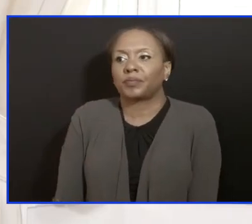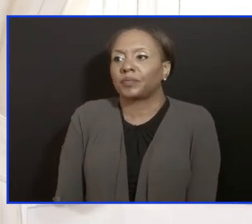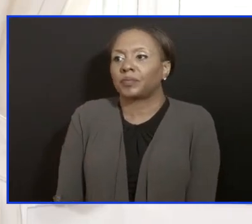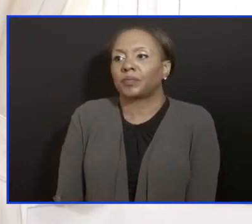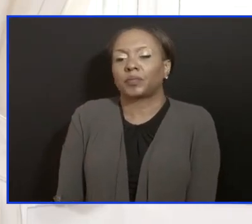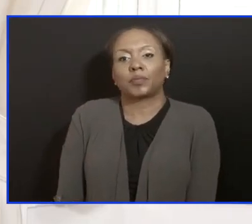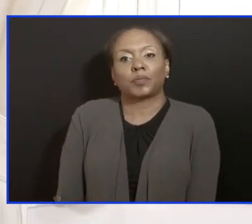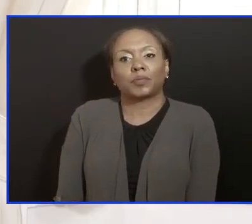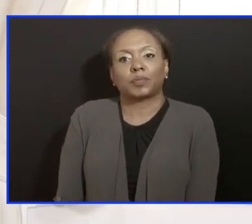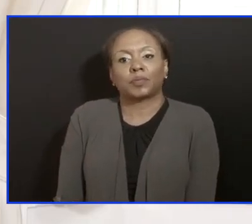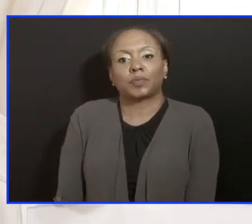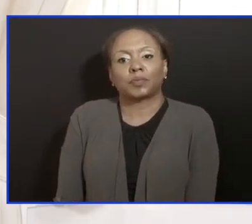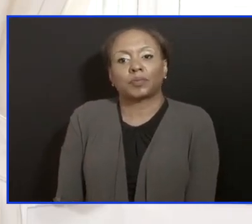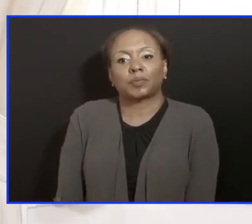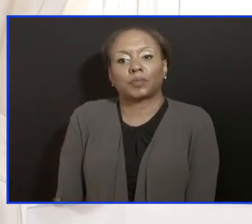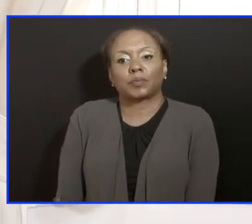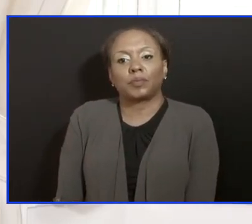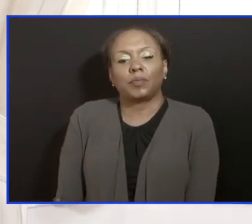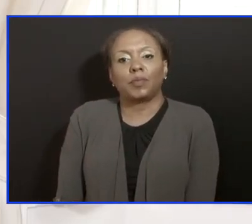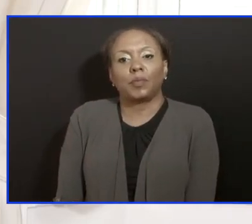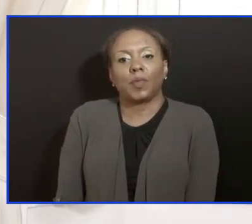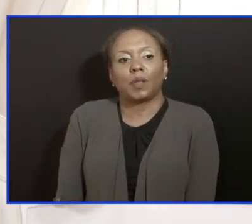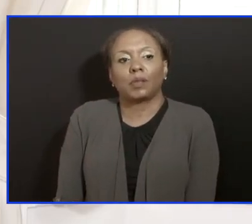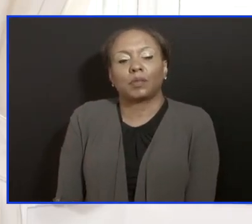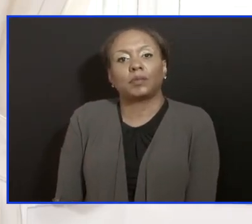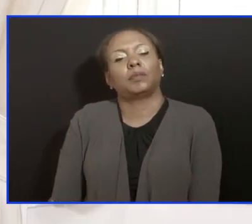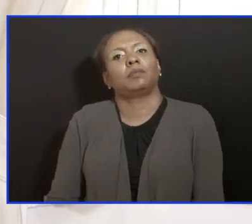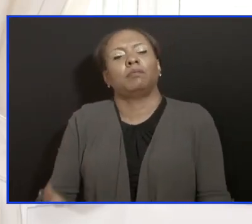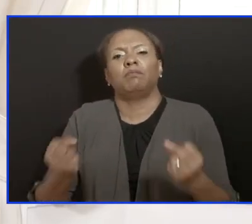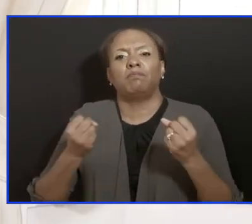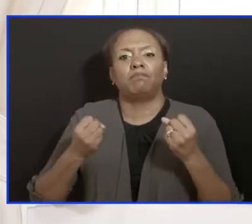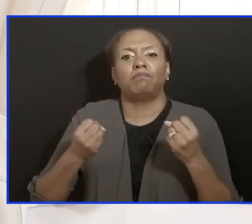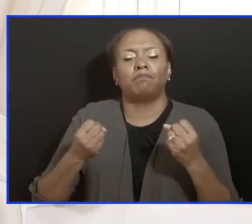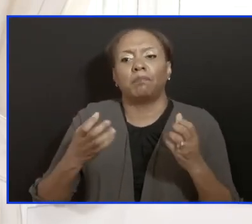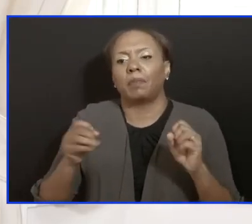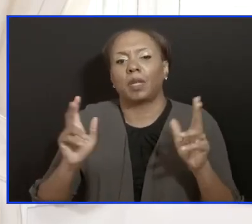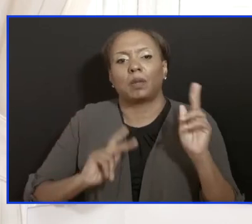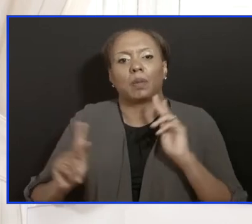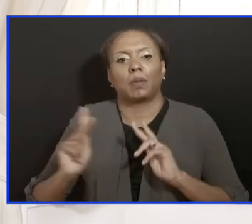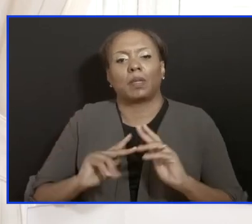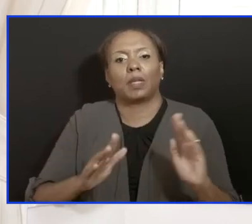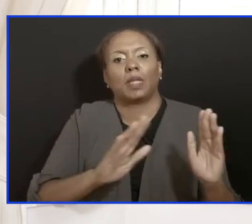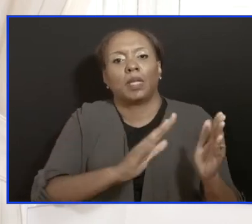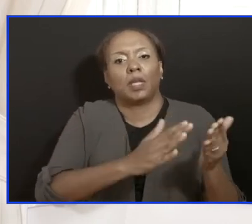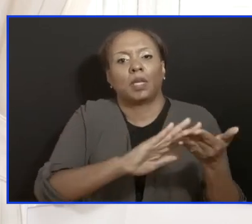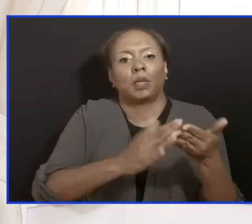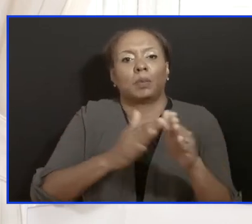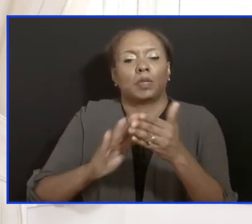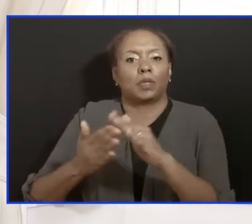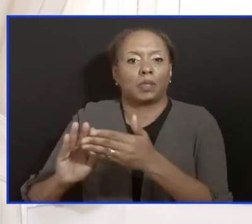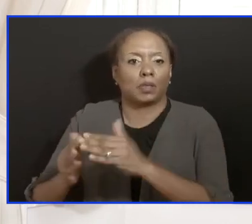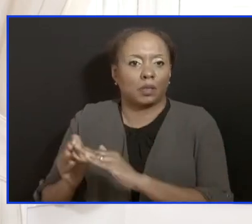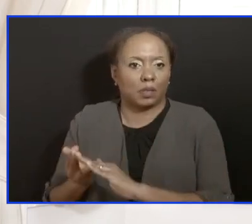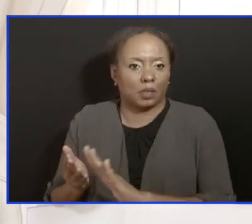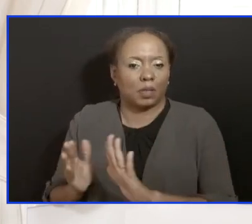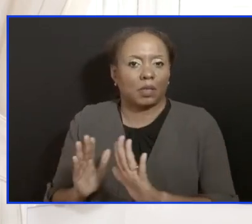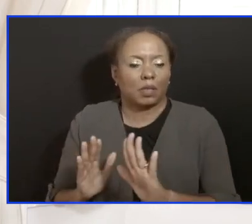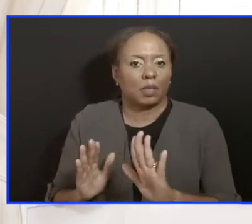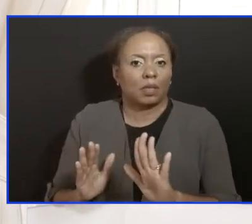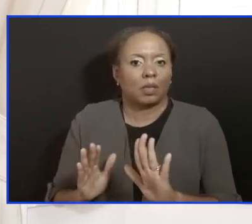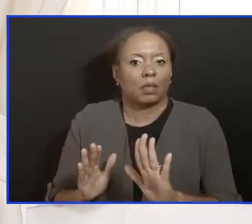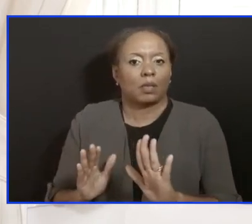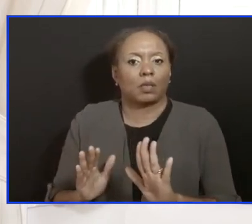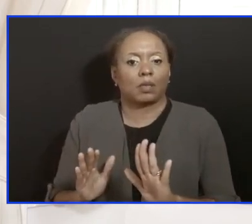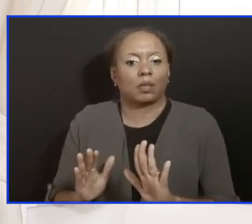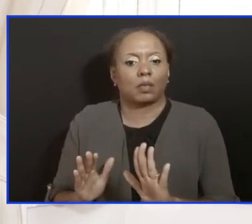continue to build up capacity because we have so many people out in community. We are in the very last